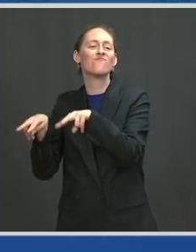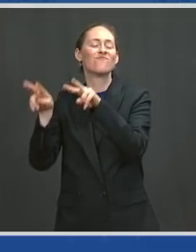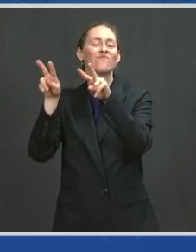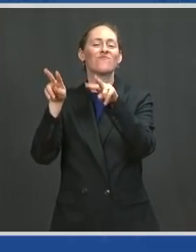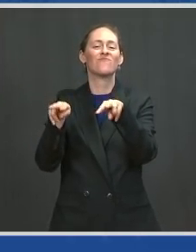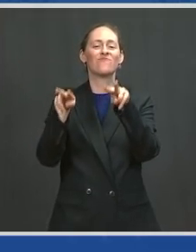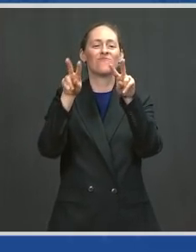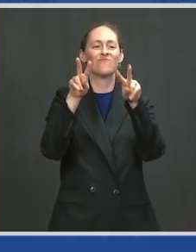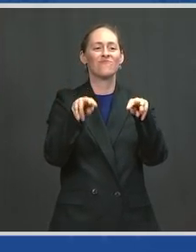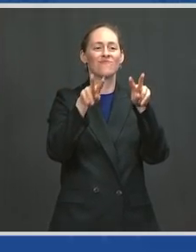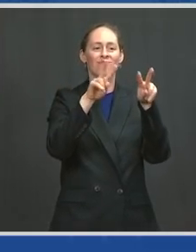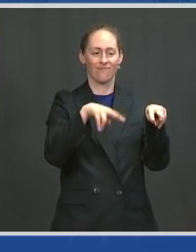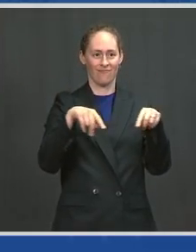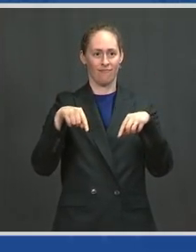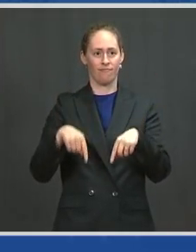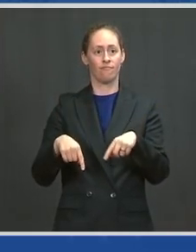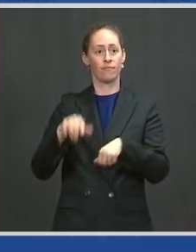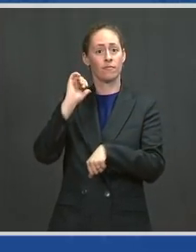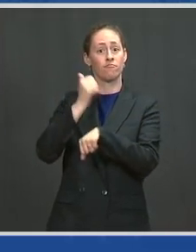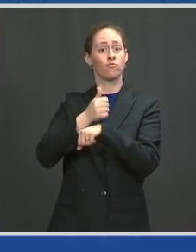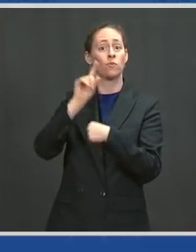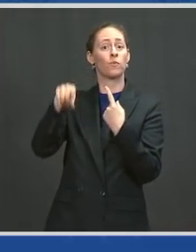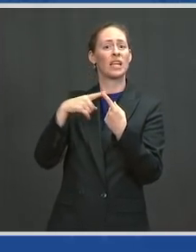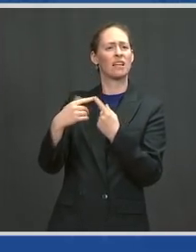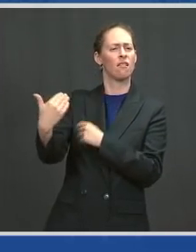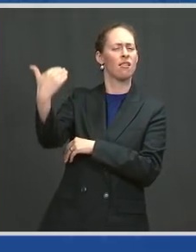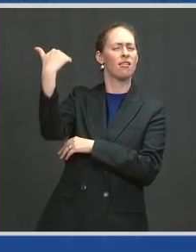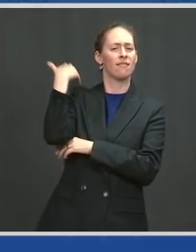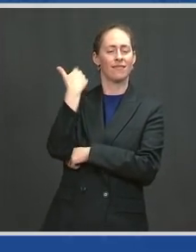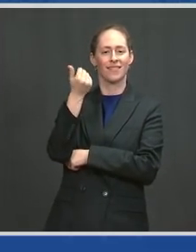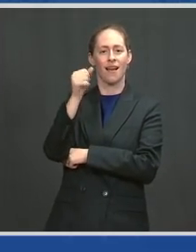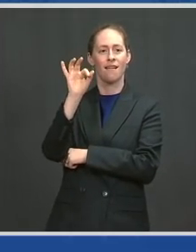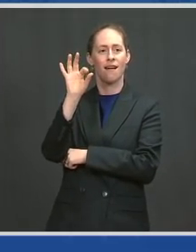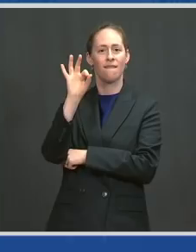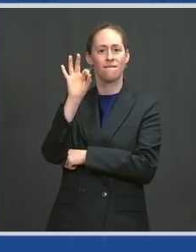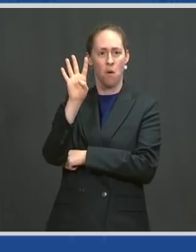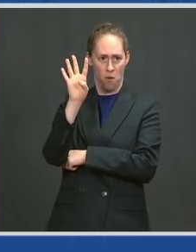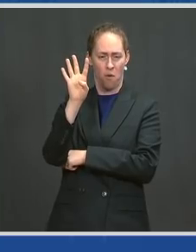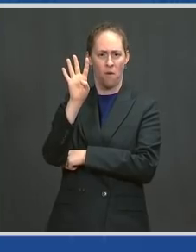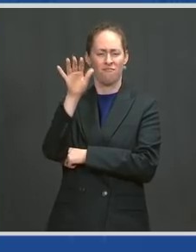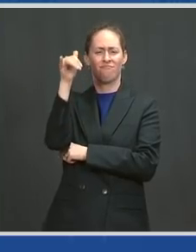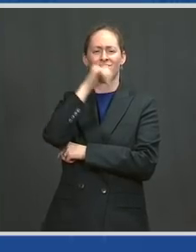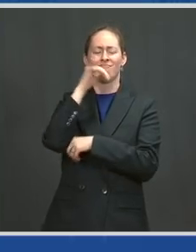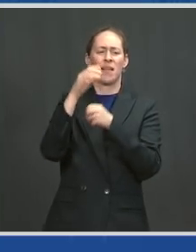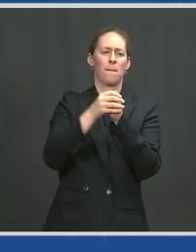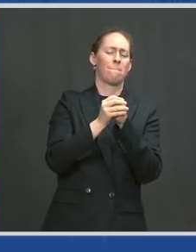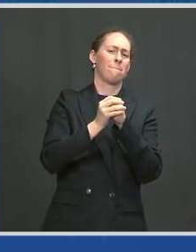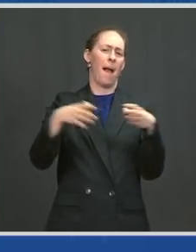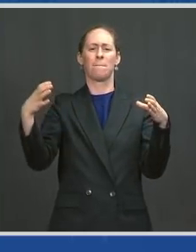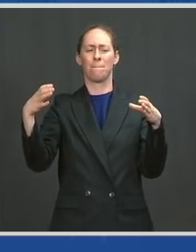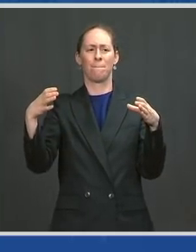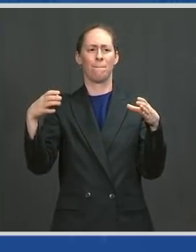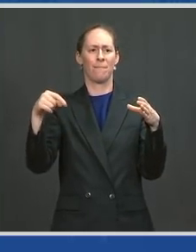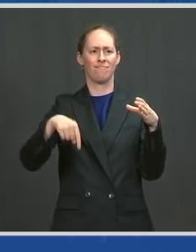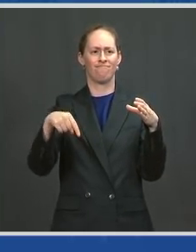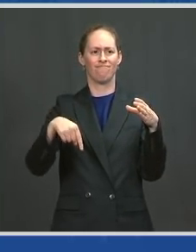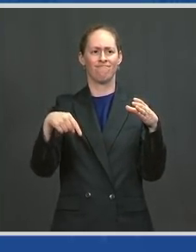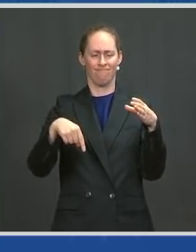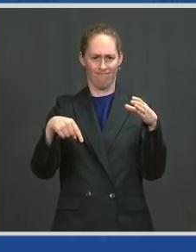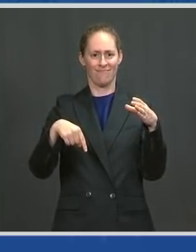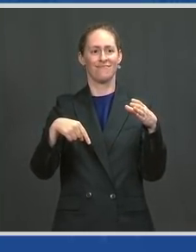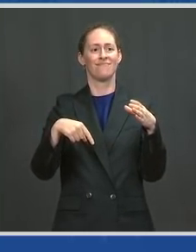1994 and has grown to what we see here today — another site also here in Northern